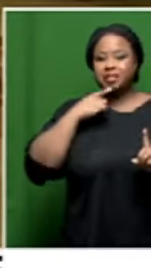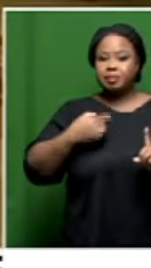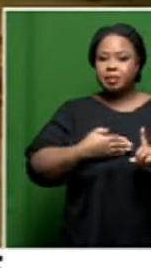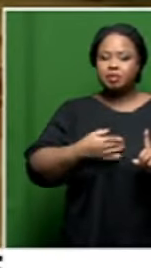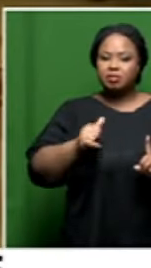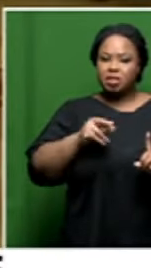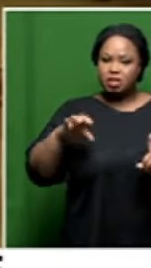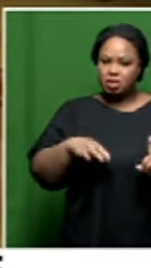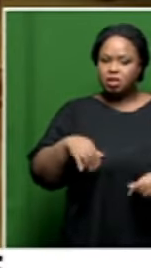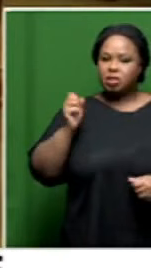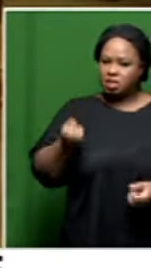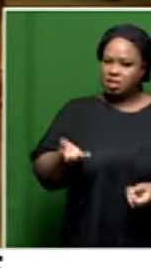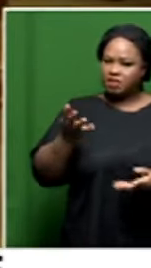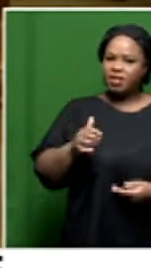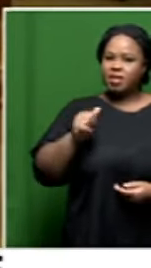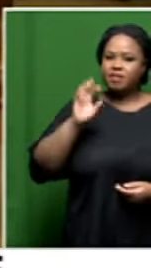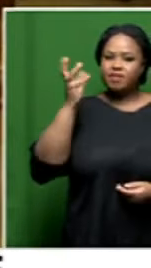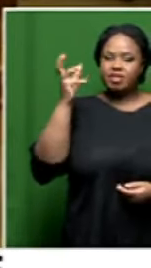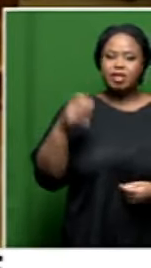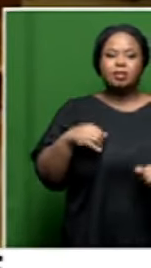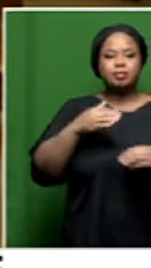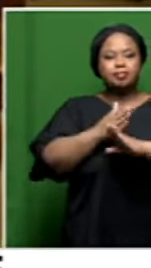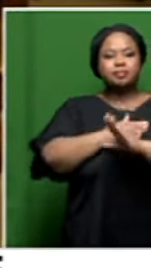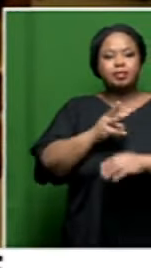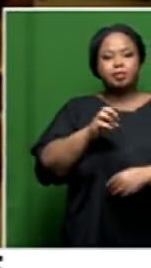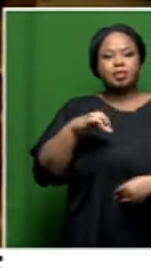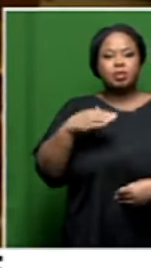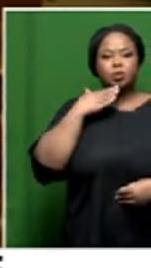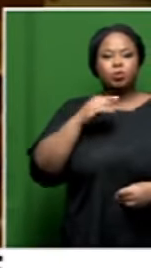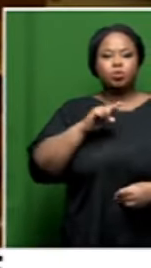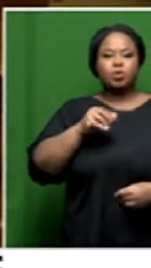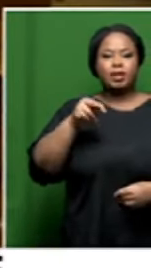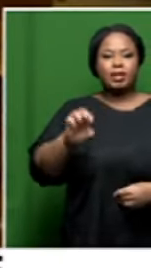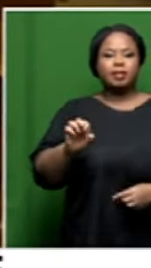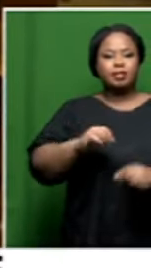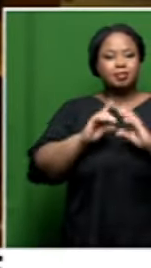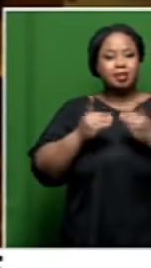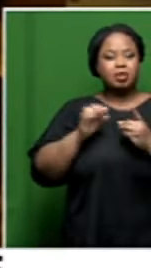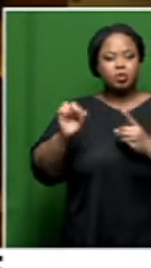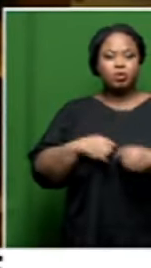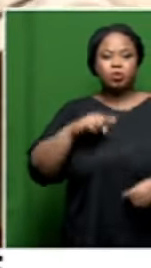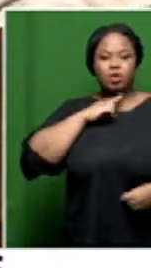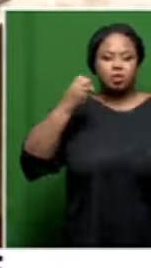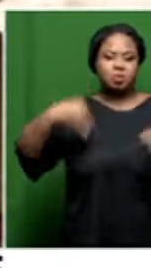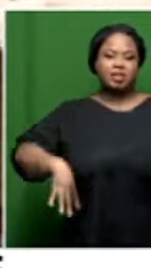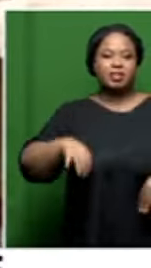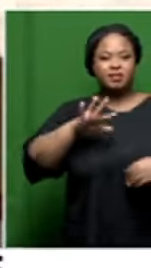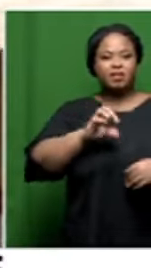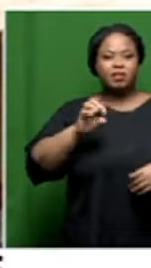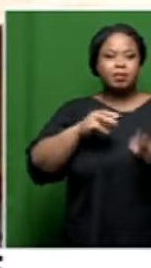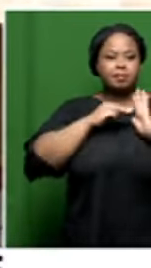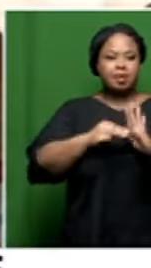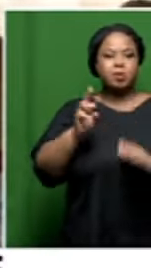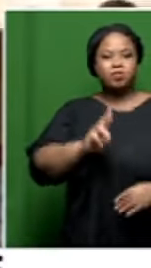which gave the people of the Free State former housing MECM 7 Zizwane, whose department allegedly wasted 500